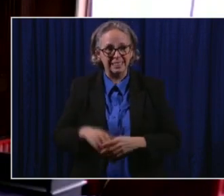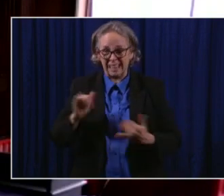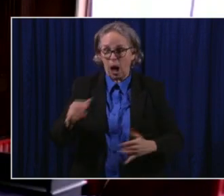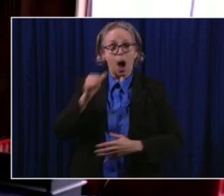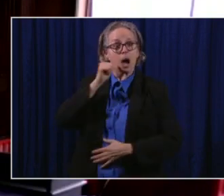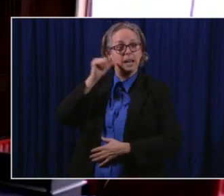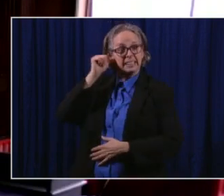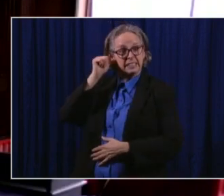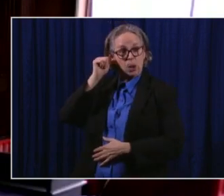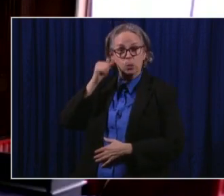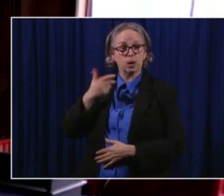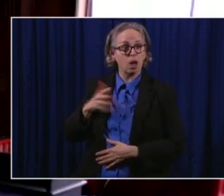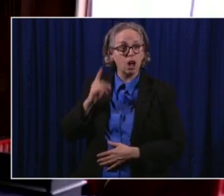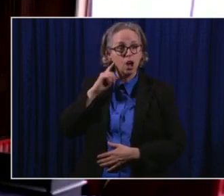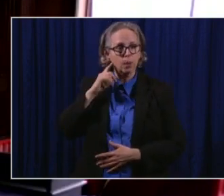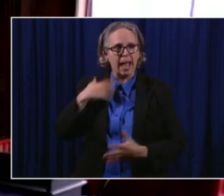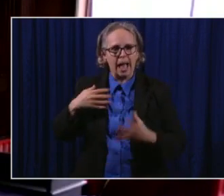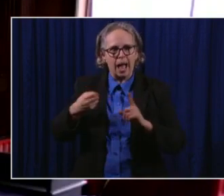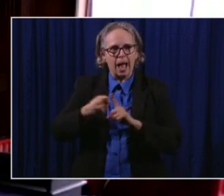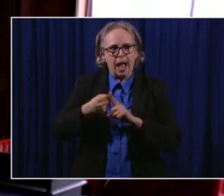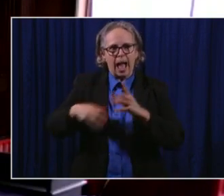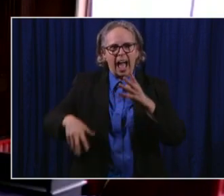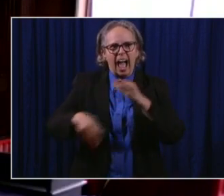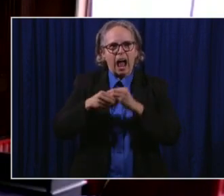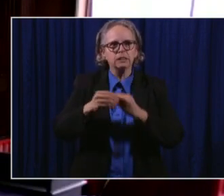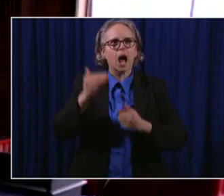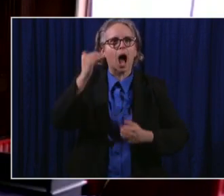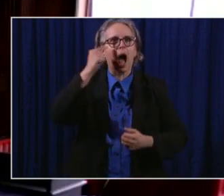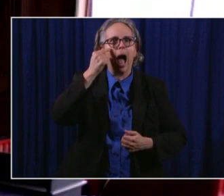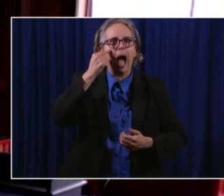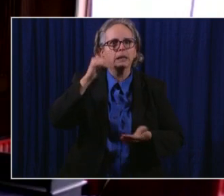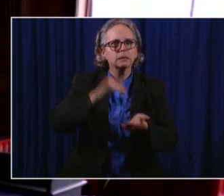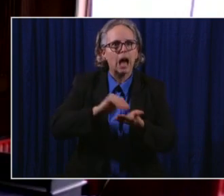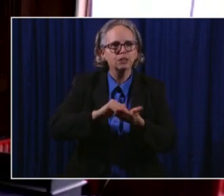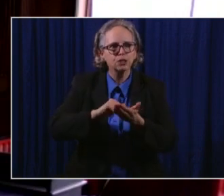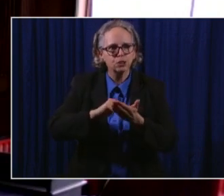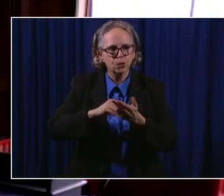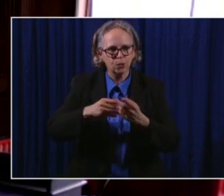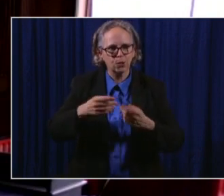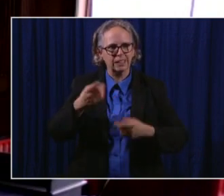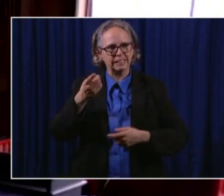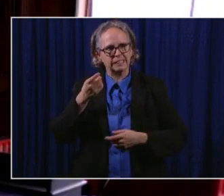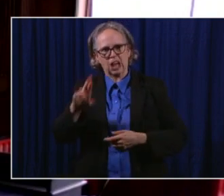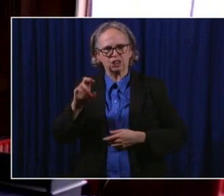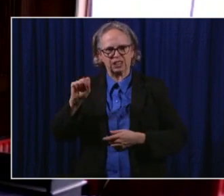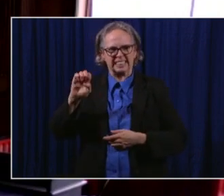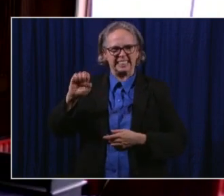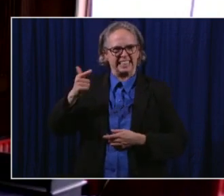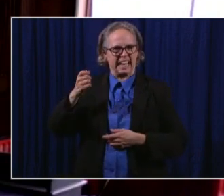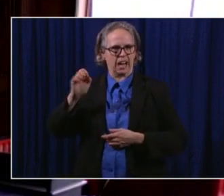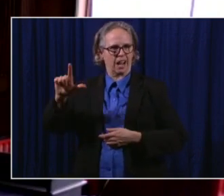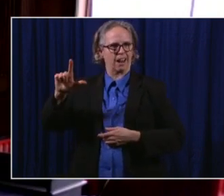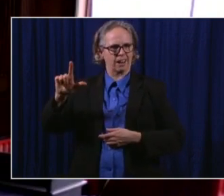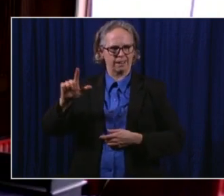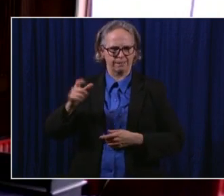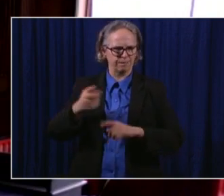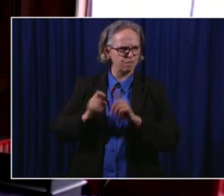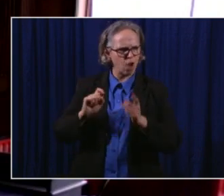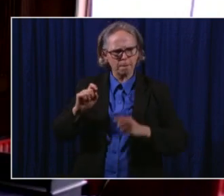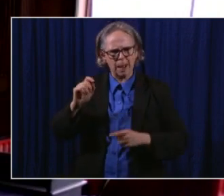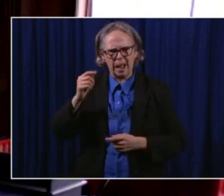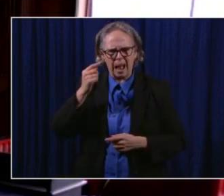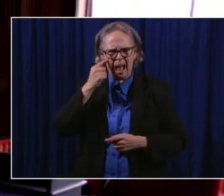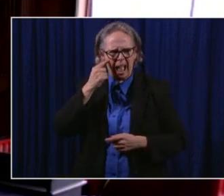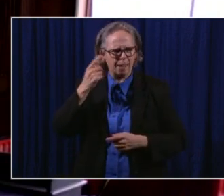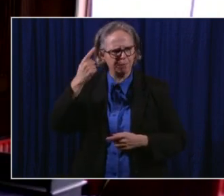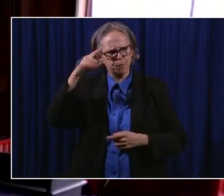Siegel from Sight for All will be there as well. And that's an opportunity for us to do this. And our plan in the future is to be able